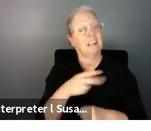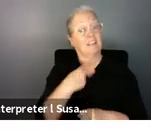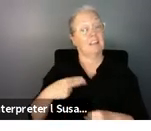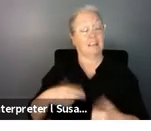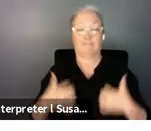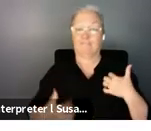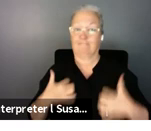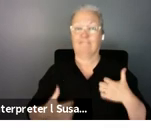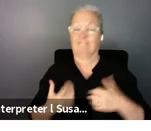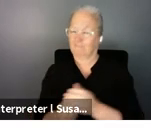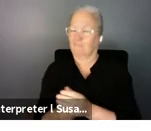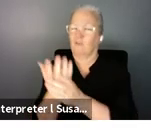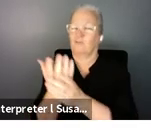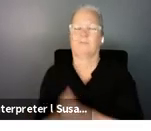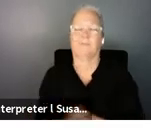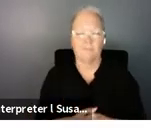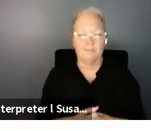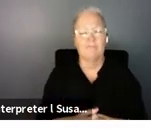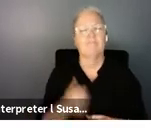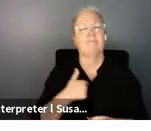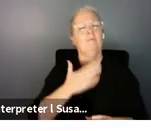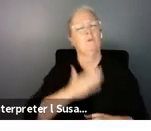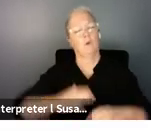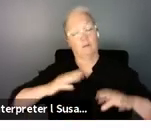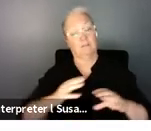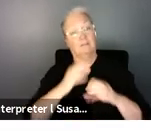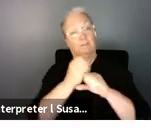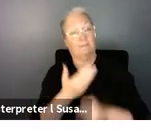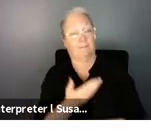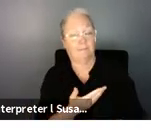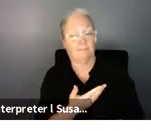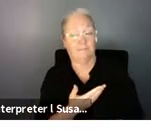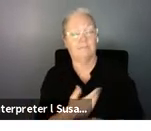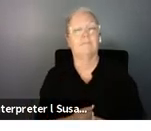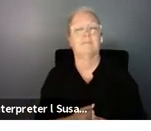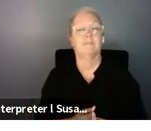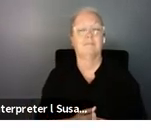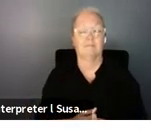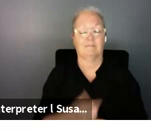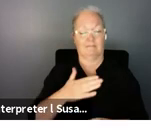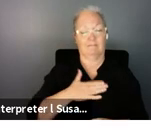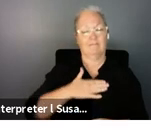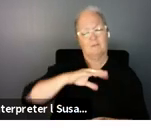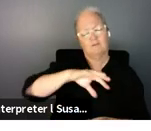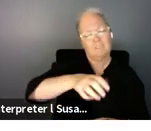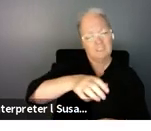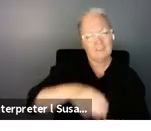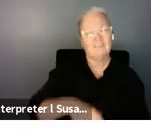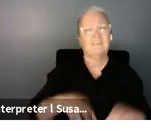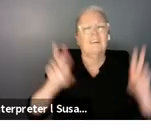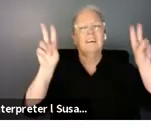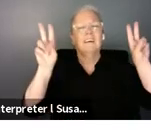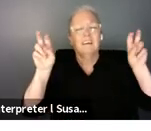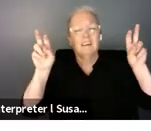so just to summarize you know i think um in the region the concept of aging in place is well